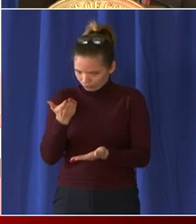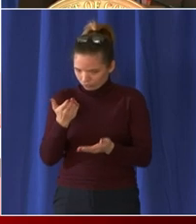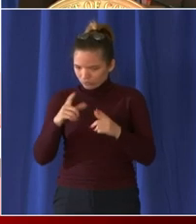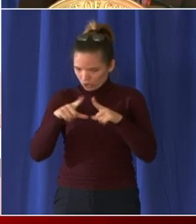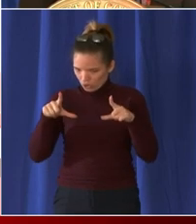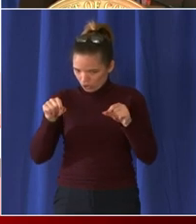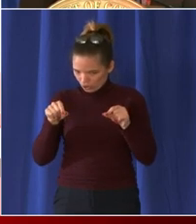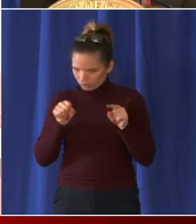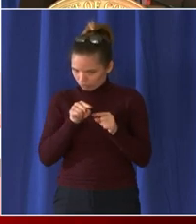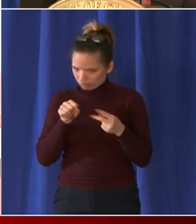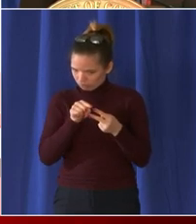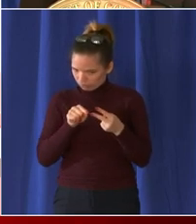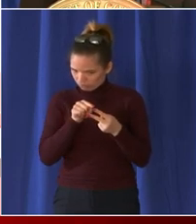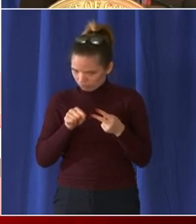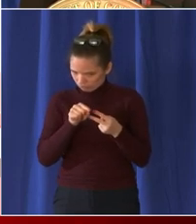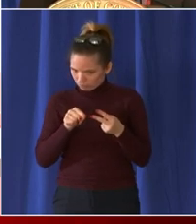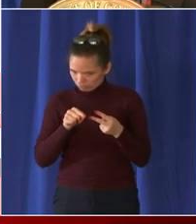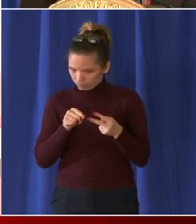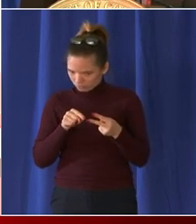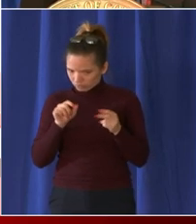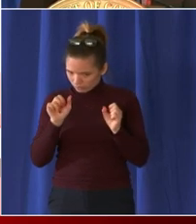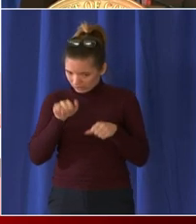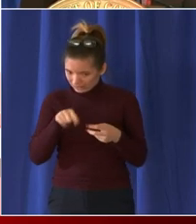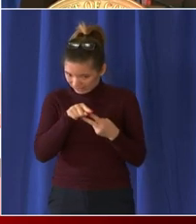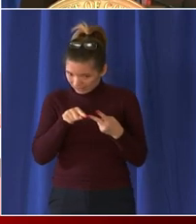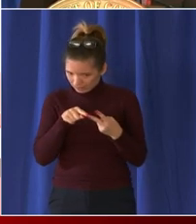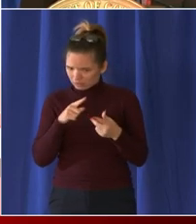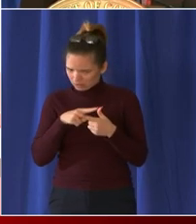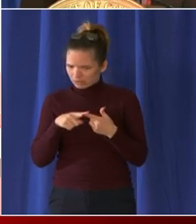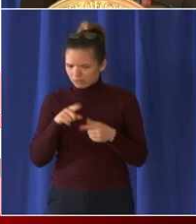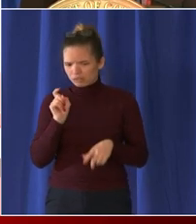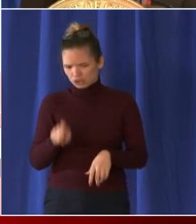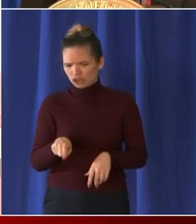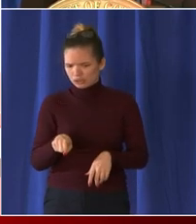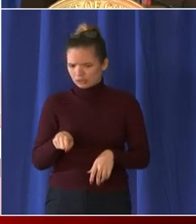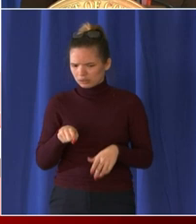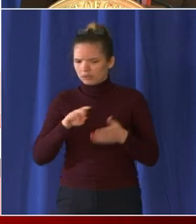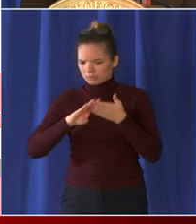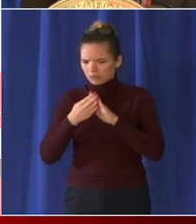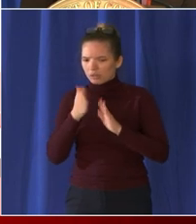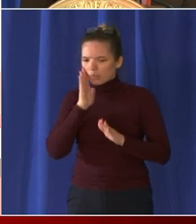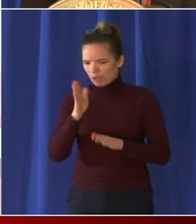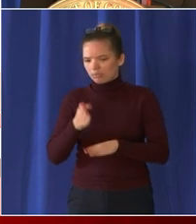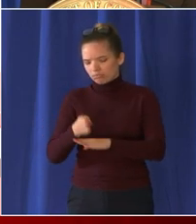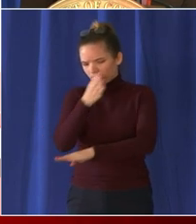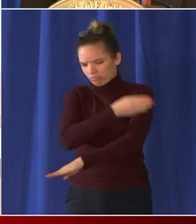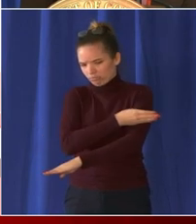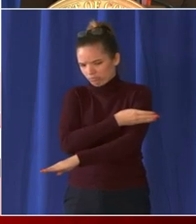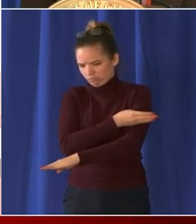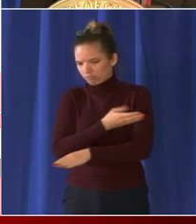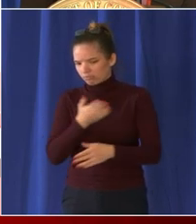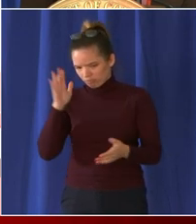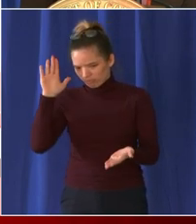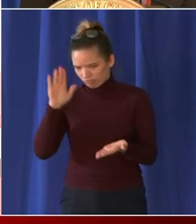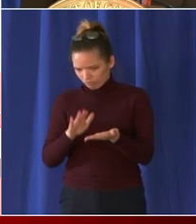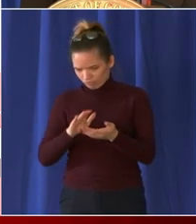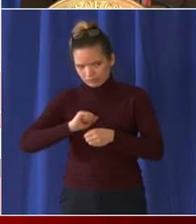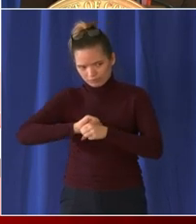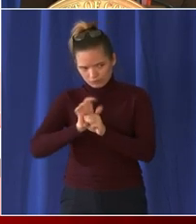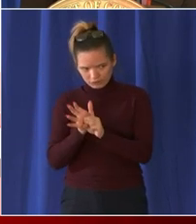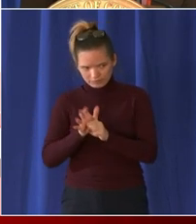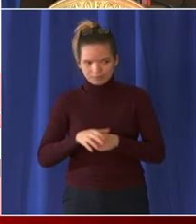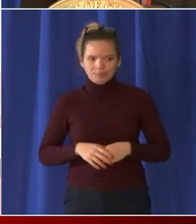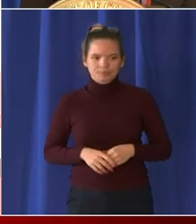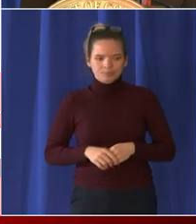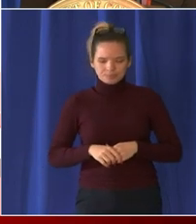then we will be better off as a community thanks i appreciate that yeah you say anything about enforcement i think i had asked that asked about that